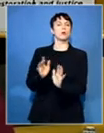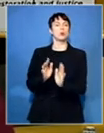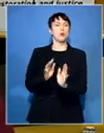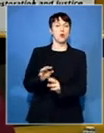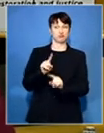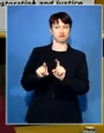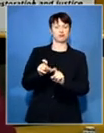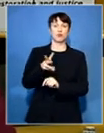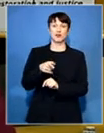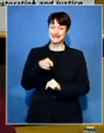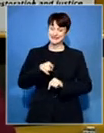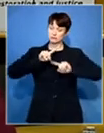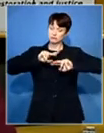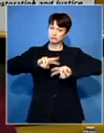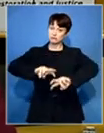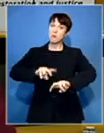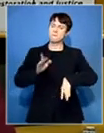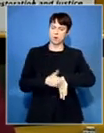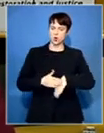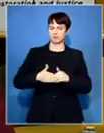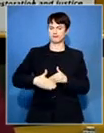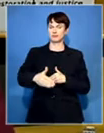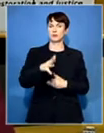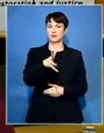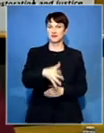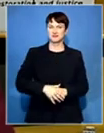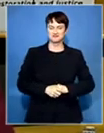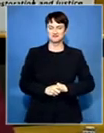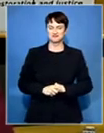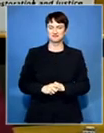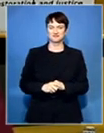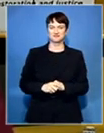inquiry continues. Nozindombi Mia, SABC News, Centurion.